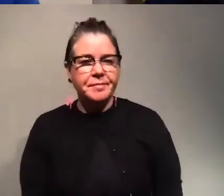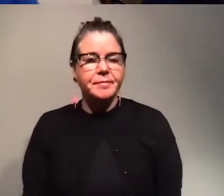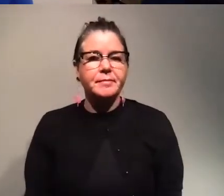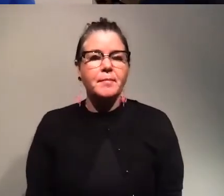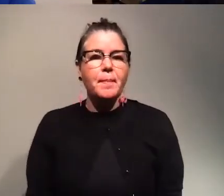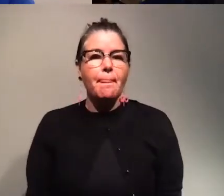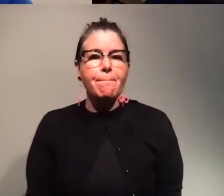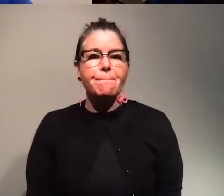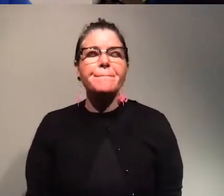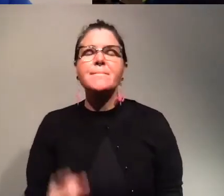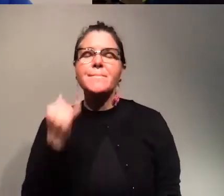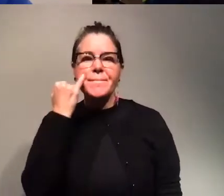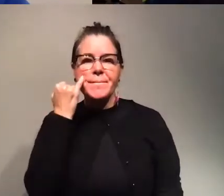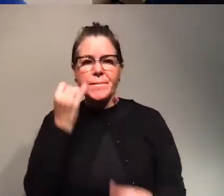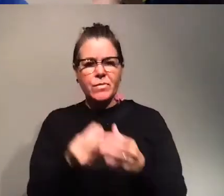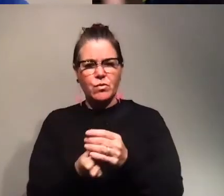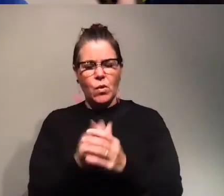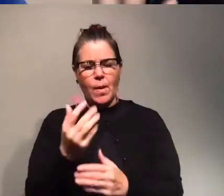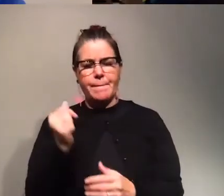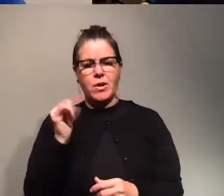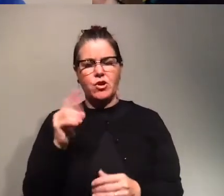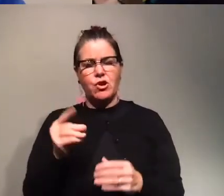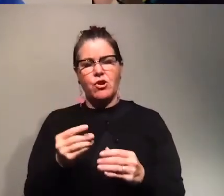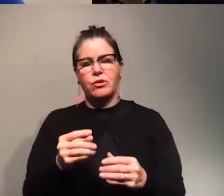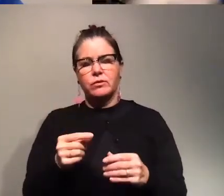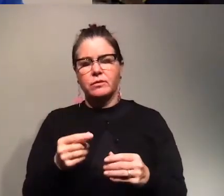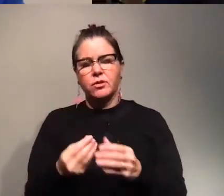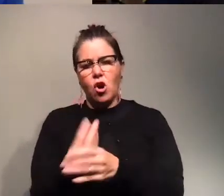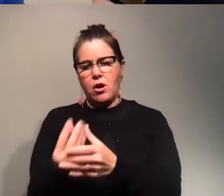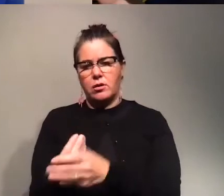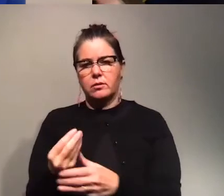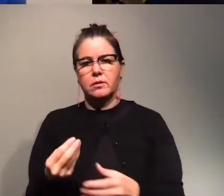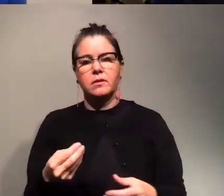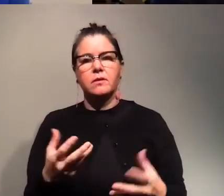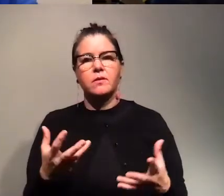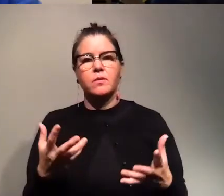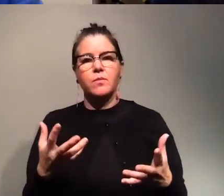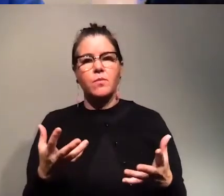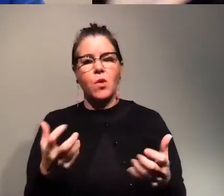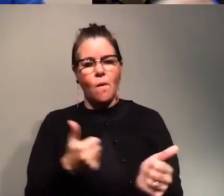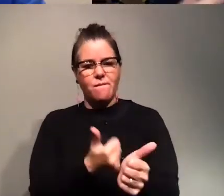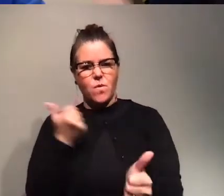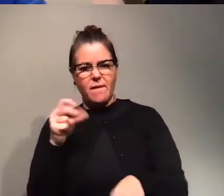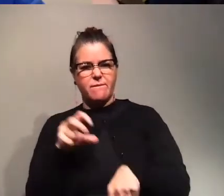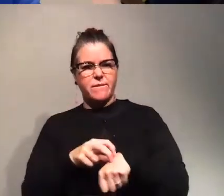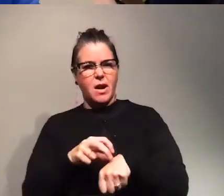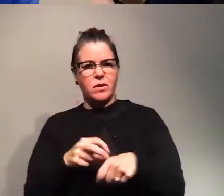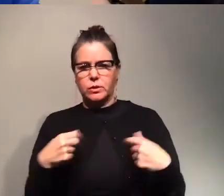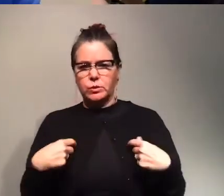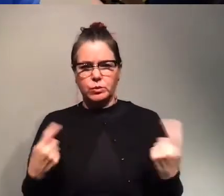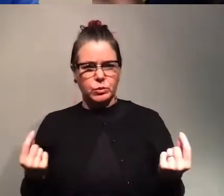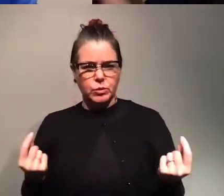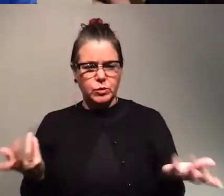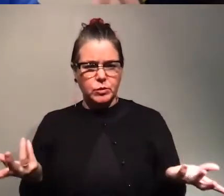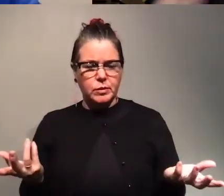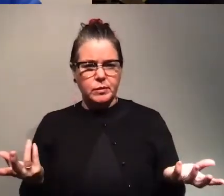we're like growing a garden in the backyard and we want to not have our plants get viruses is there anything that we can do like